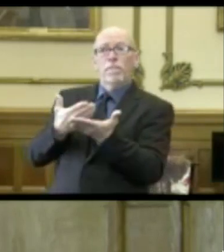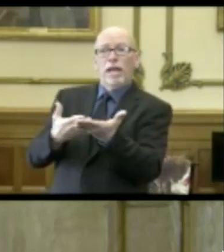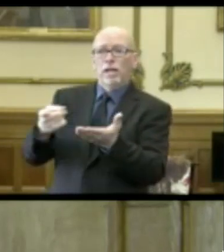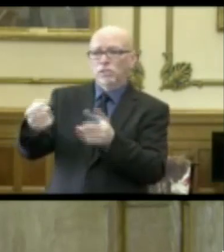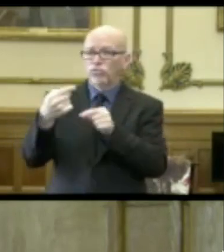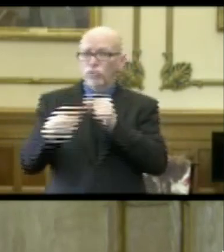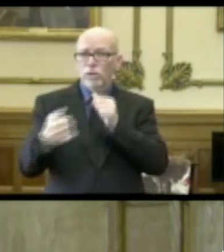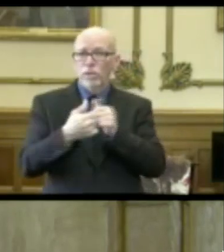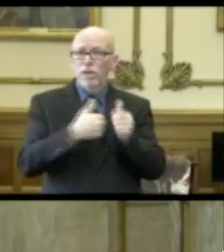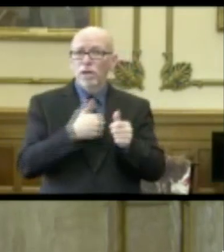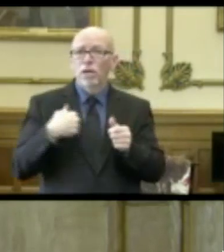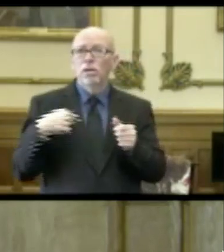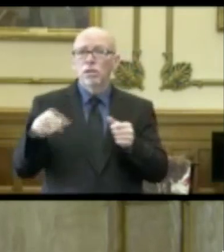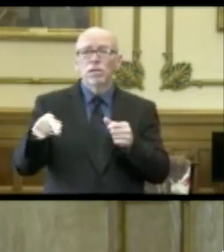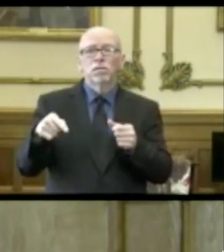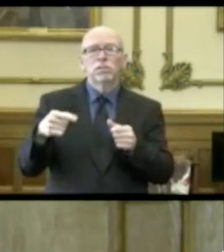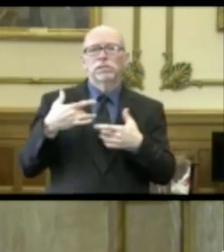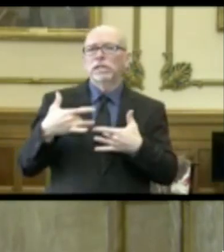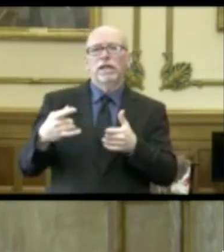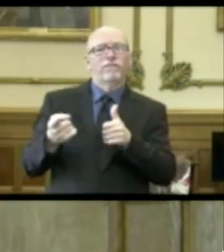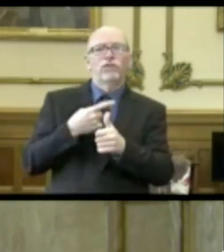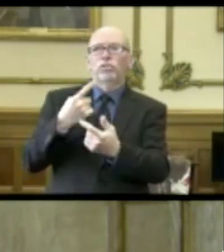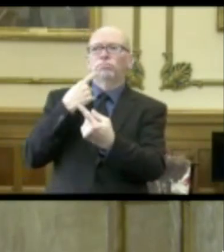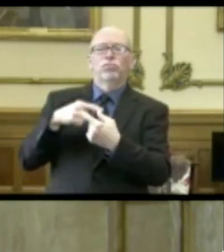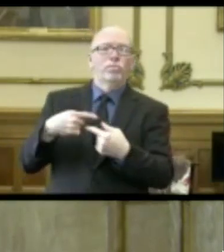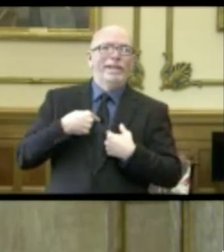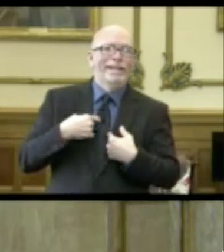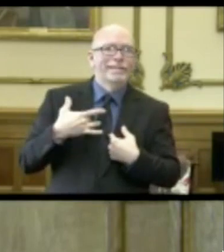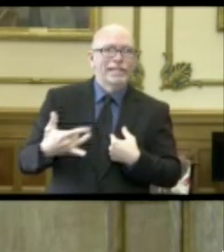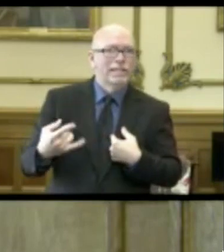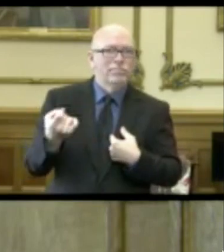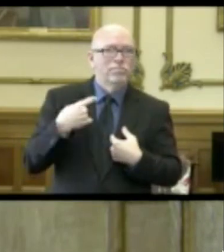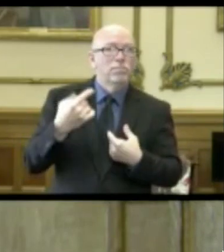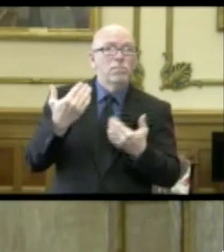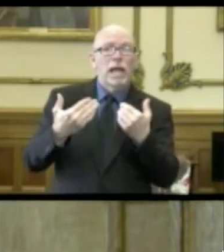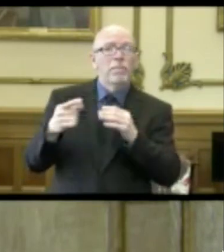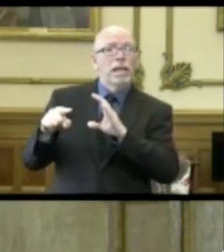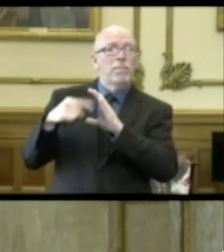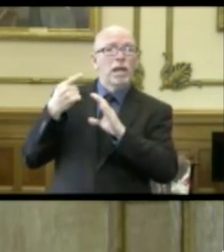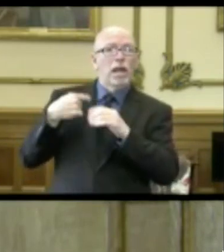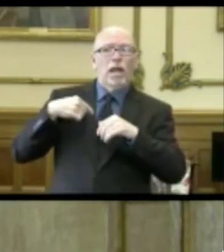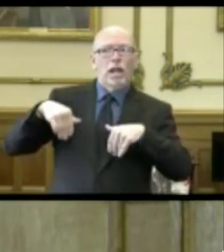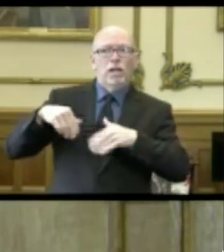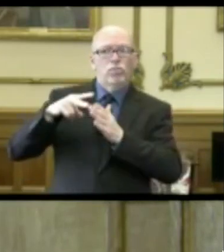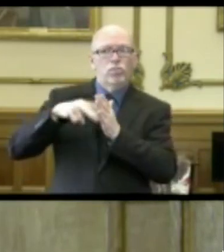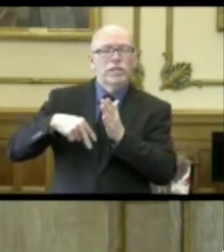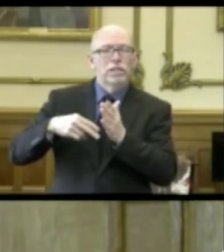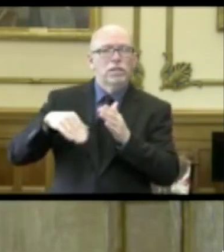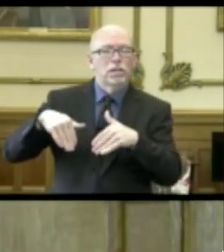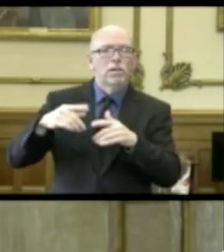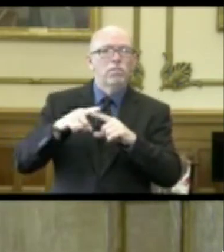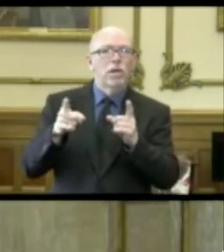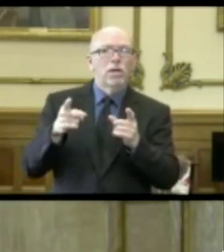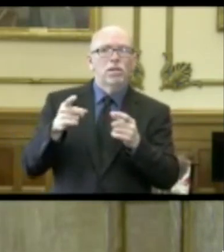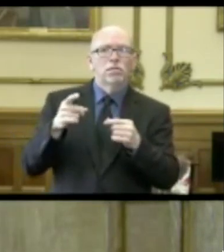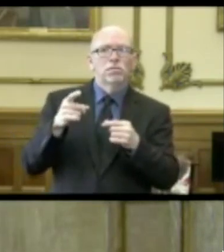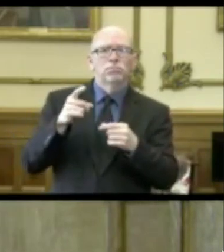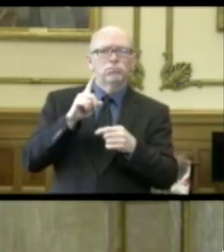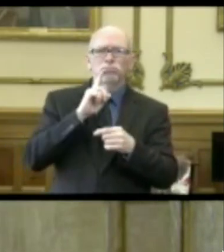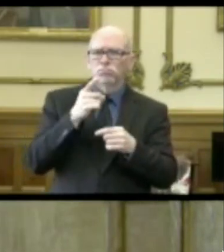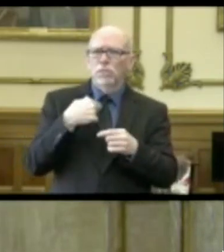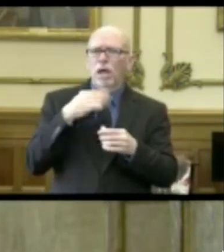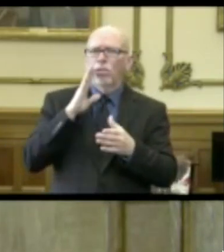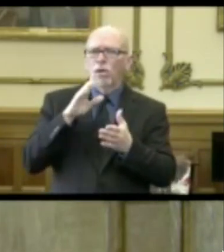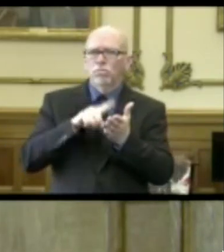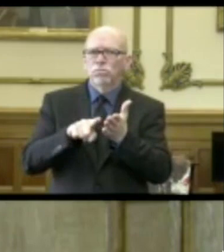or done, I'm the first to hear about it. So it could be in an email that I just haven't had a chance to look at yet today. But certainly I